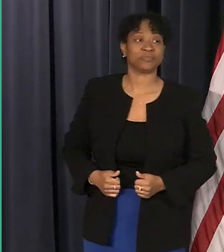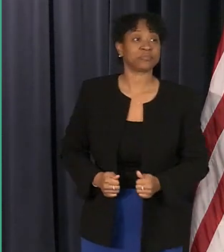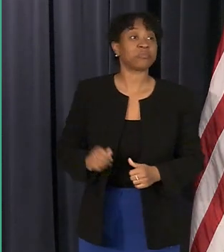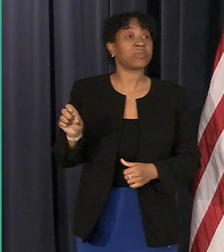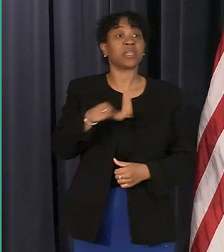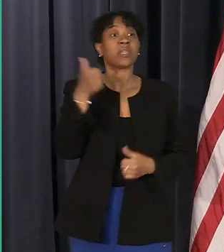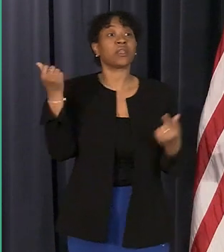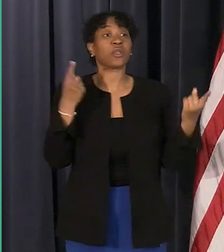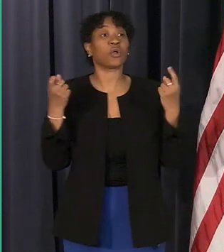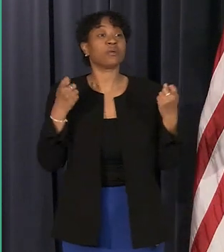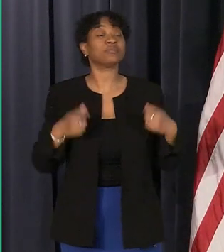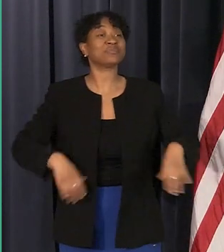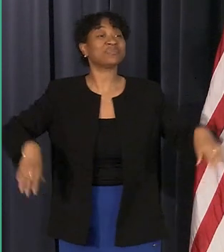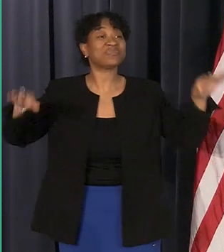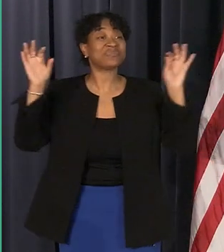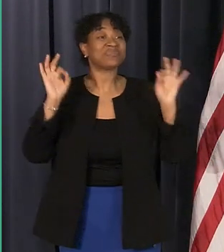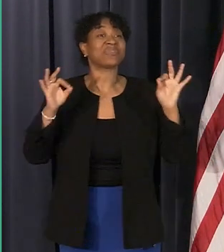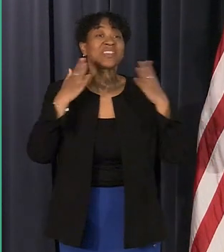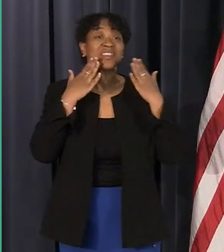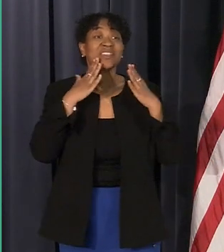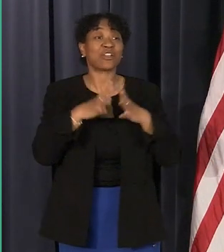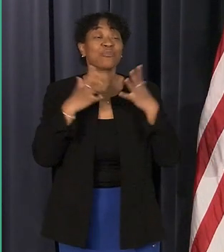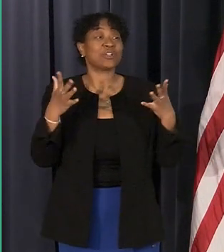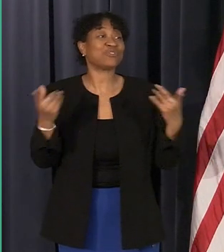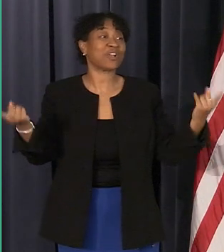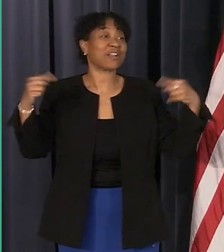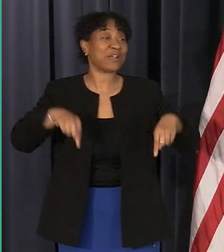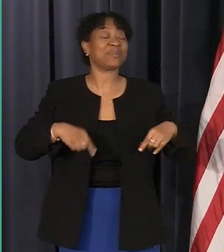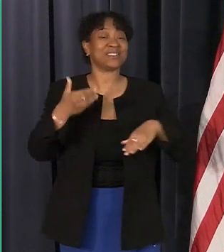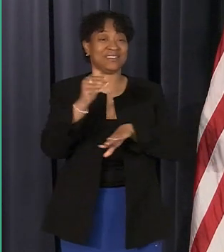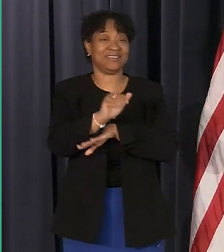anything else all right thank you all very much